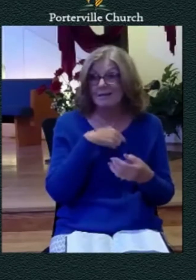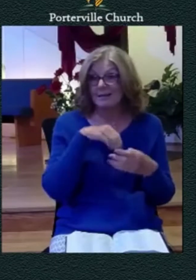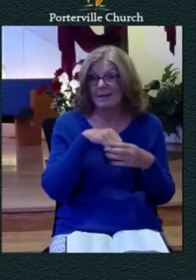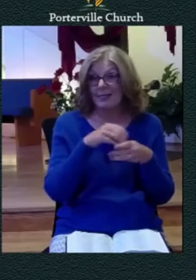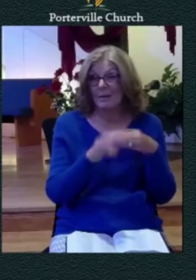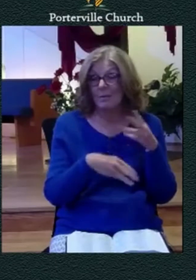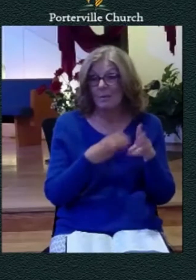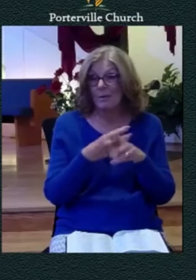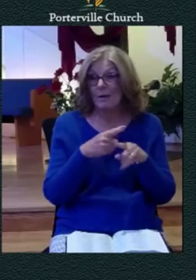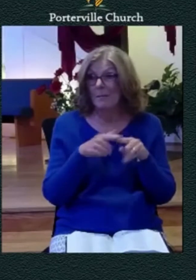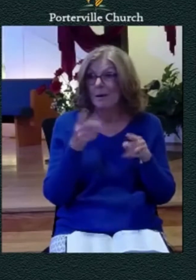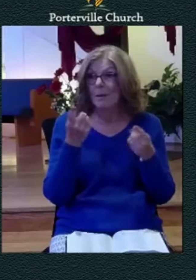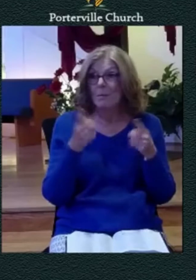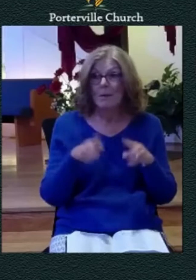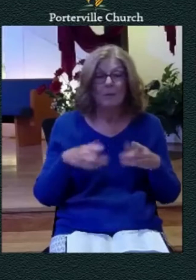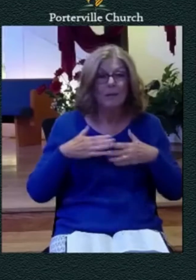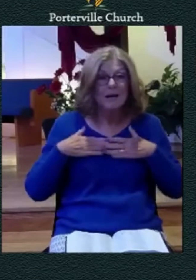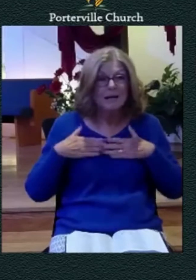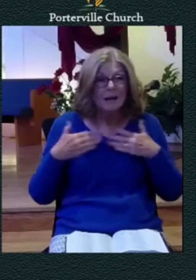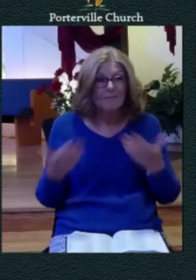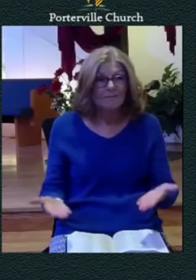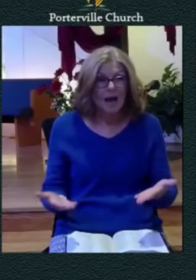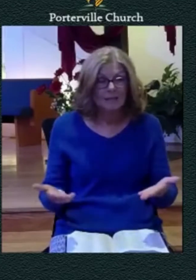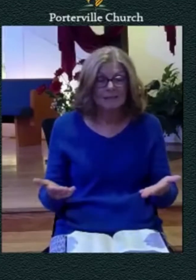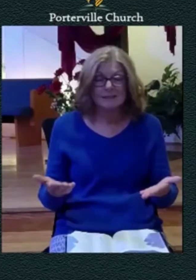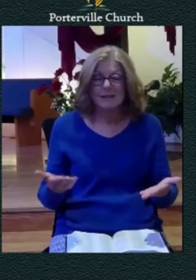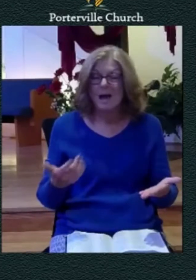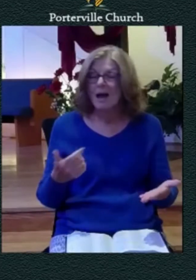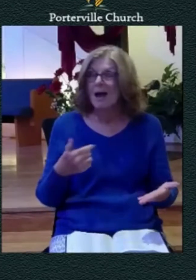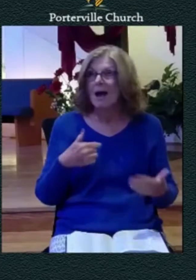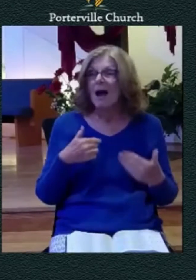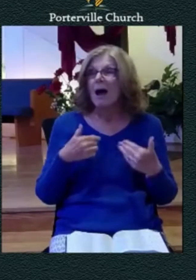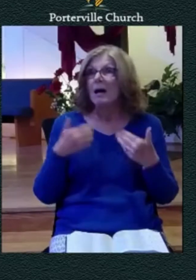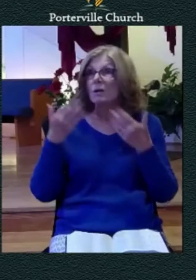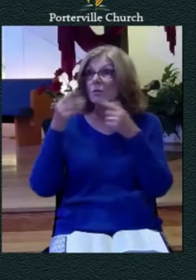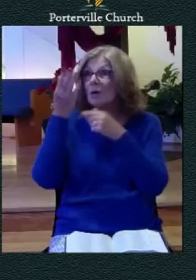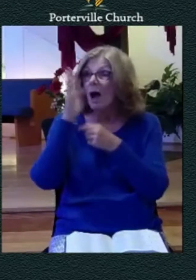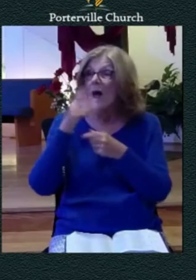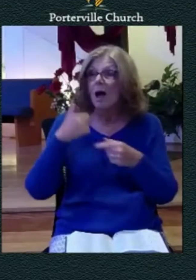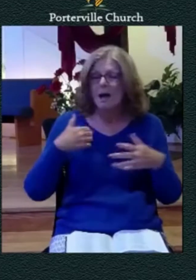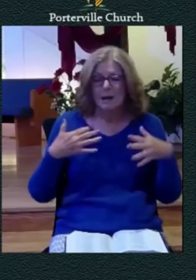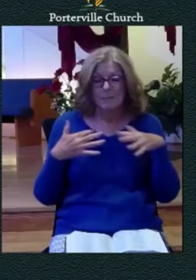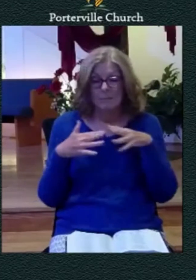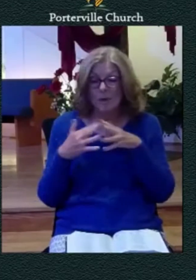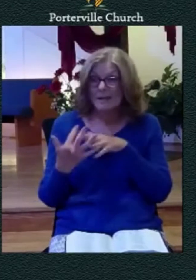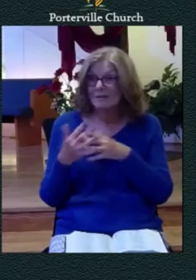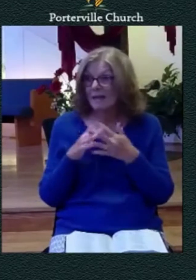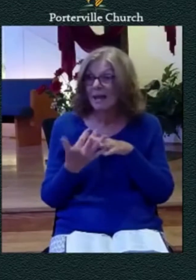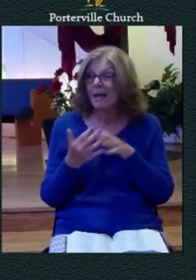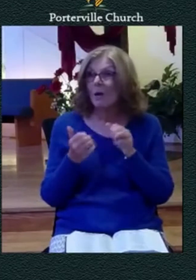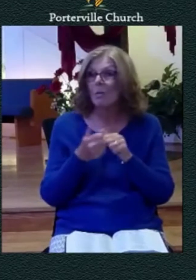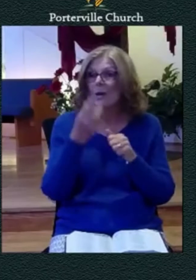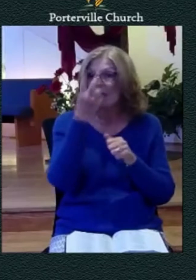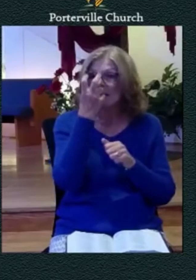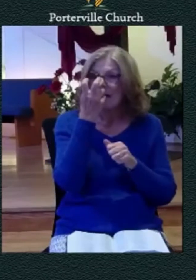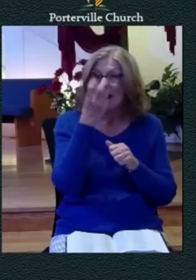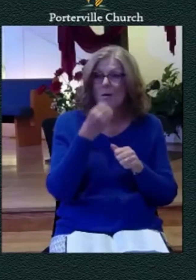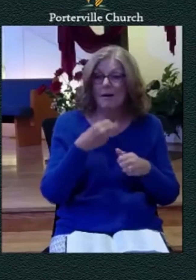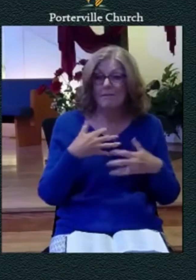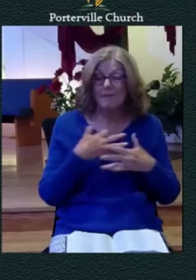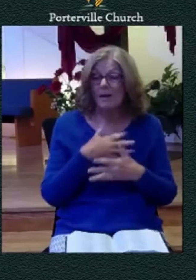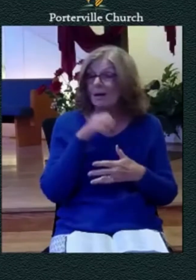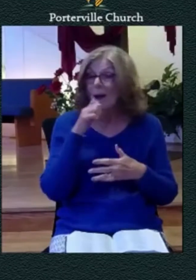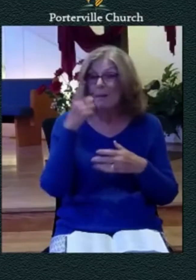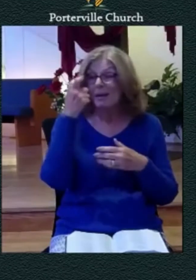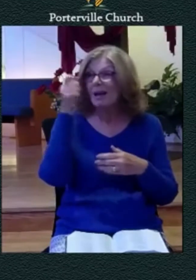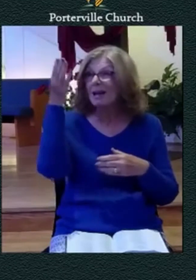confess that i am wrestling with doubts and fears not because god is not faithful but